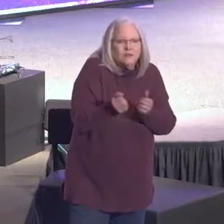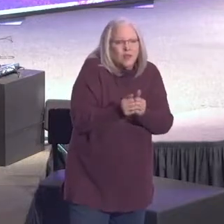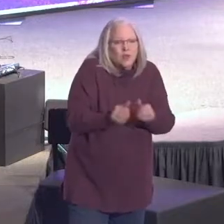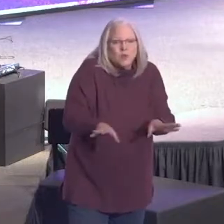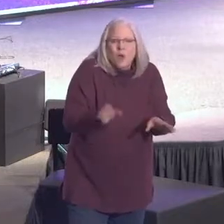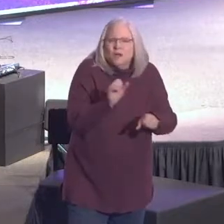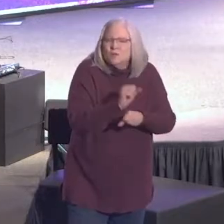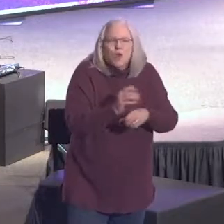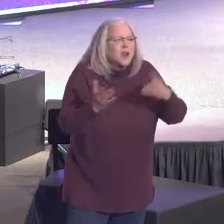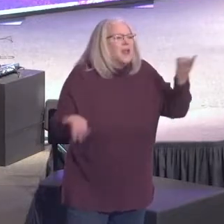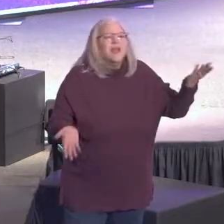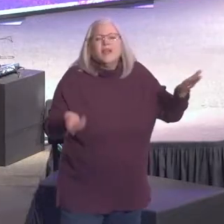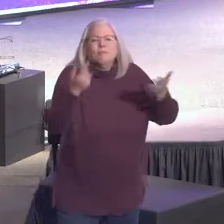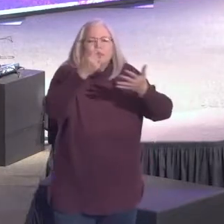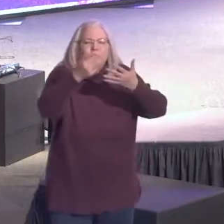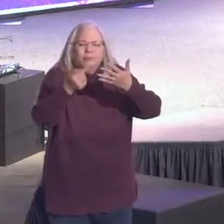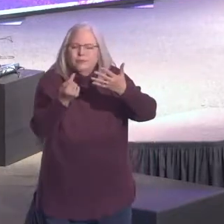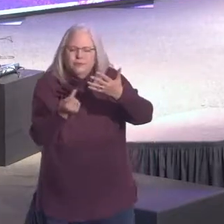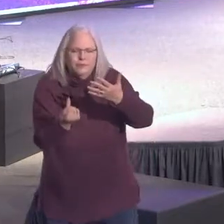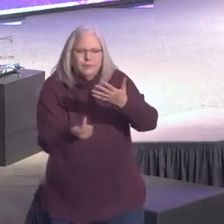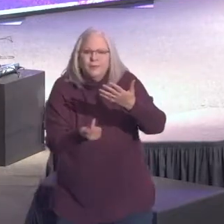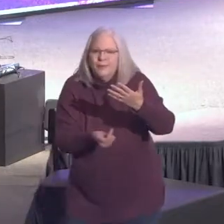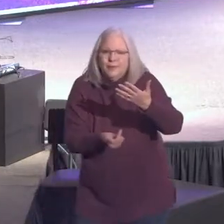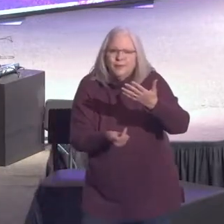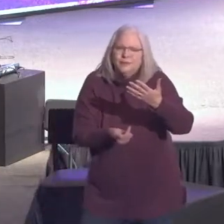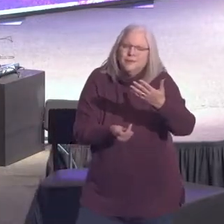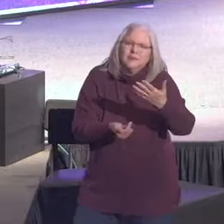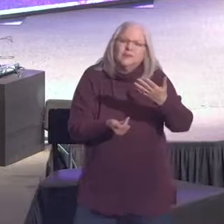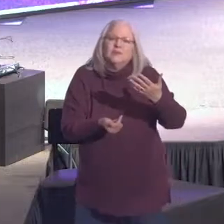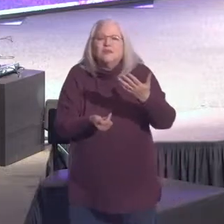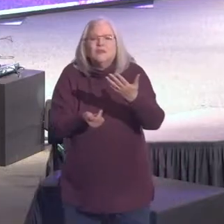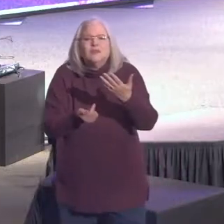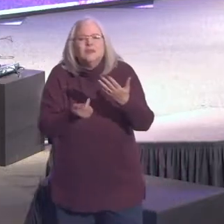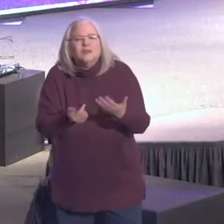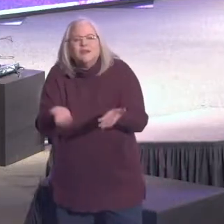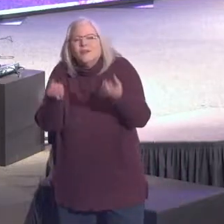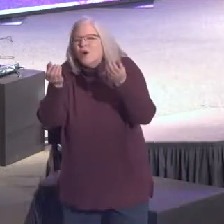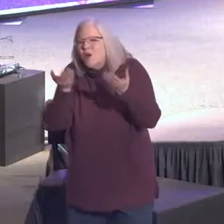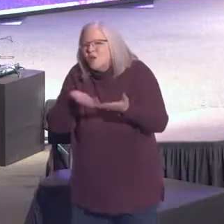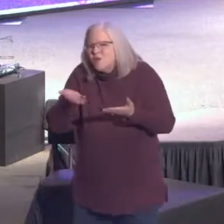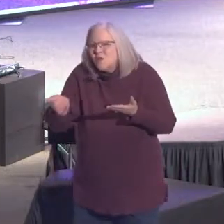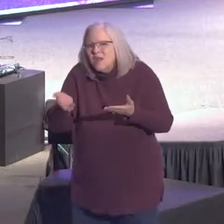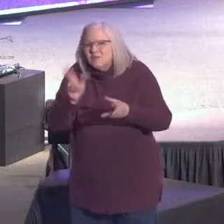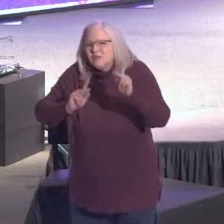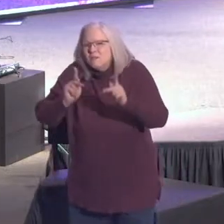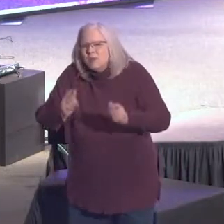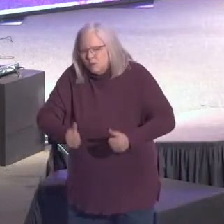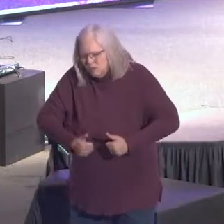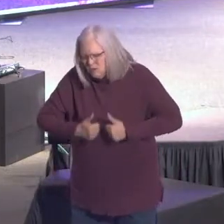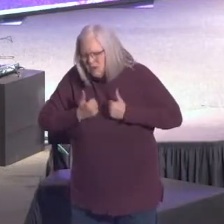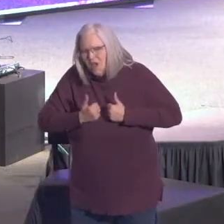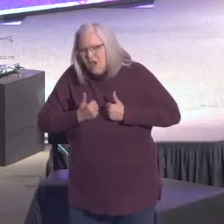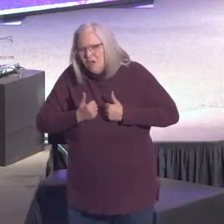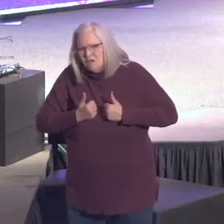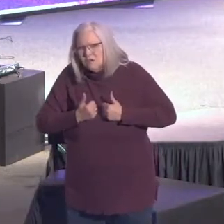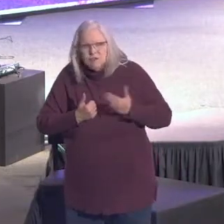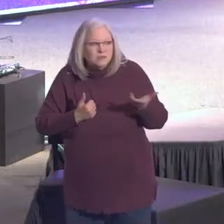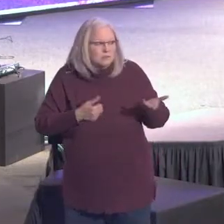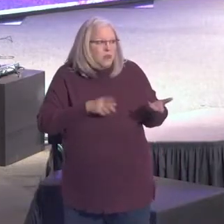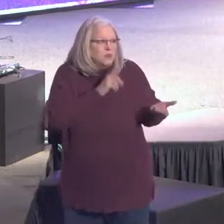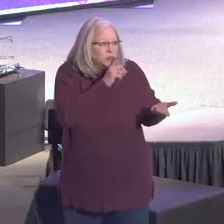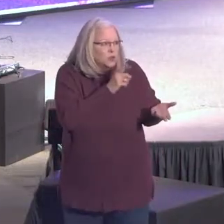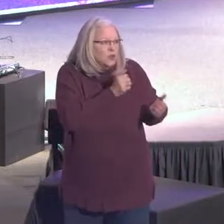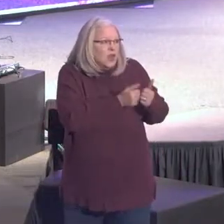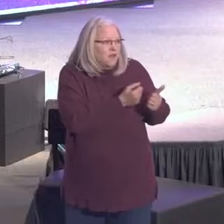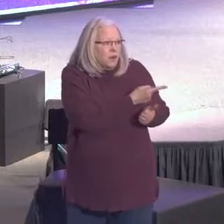because of it. It might have been an addiction. It might have been an abortion. You know, there are things in people's lives, this may be true of every one of